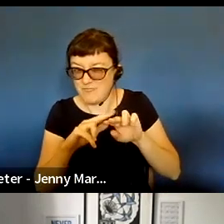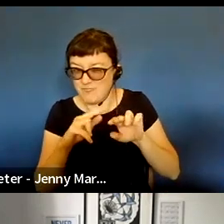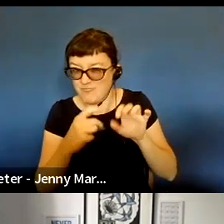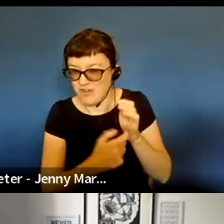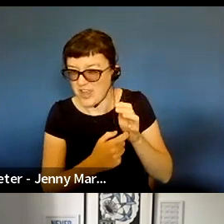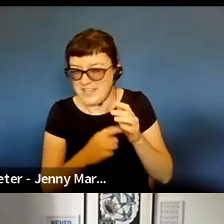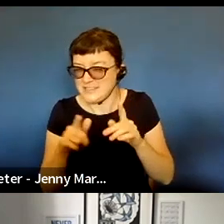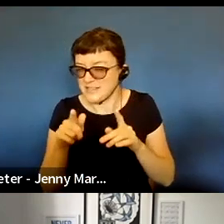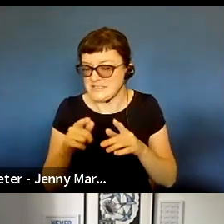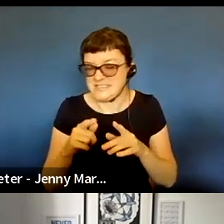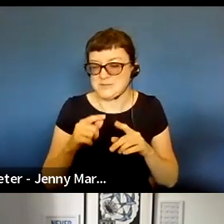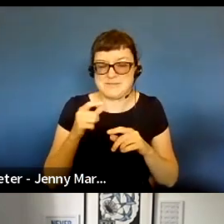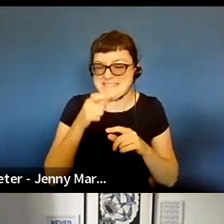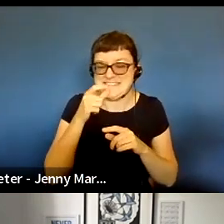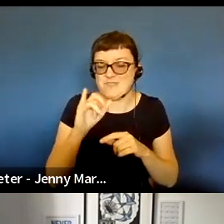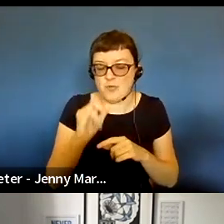in the Highlands, apologies.